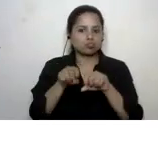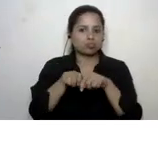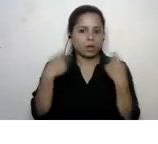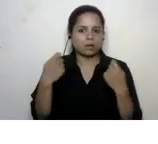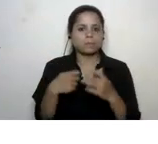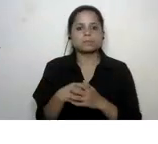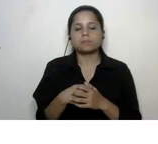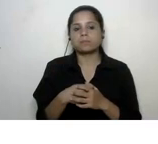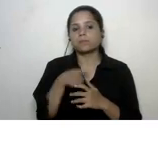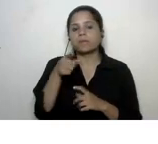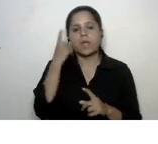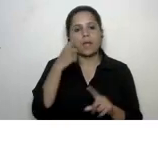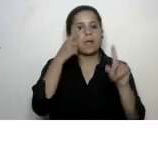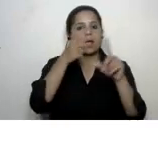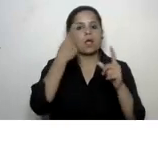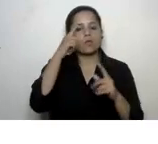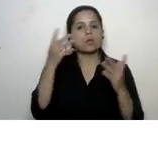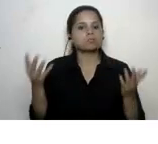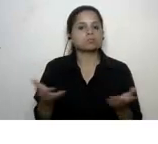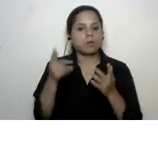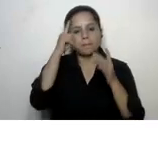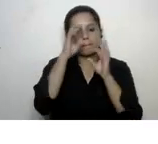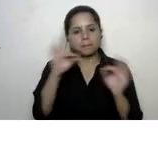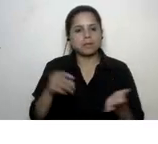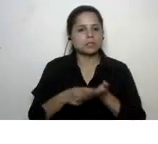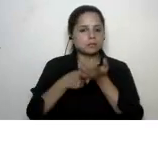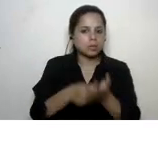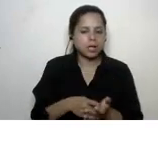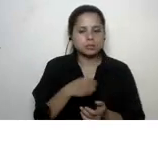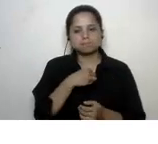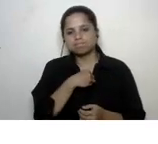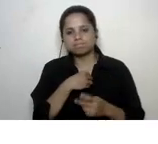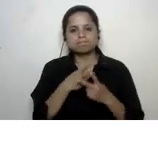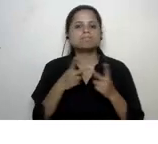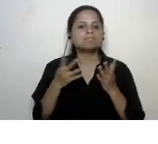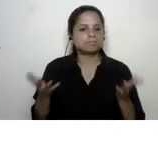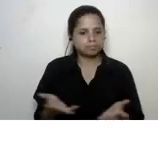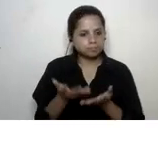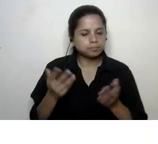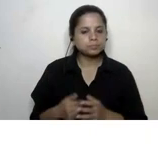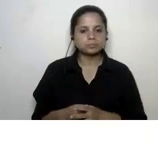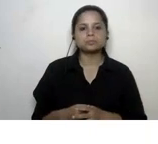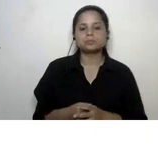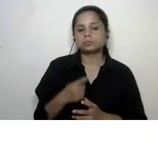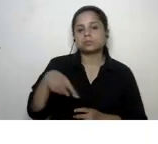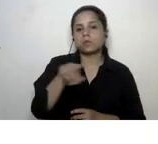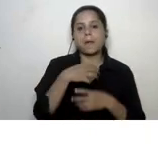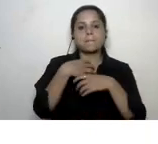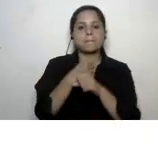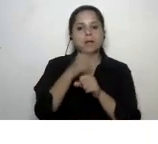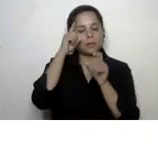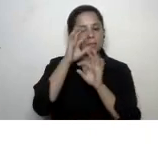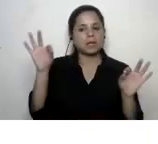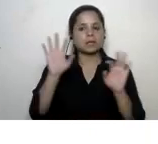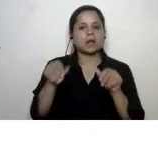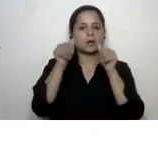it's the aim is to promote peace respect and tolerance and they also create a peace poster